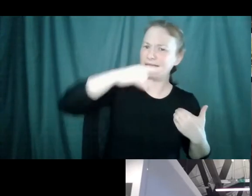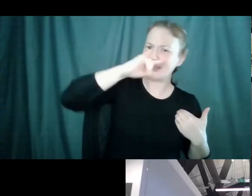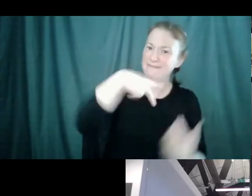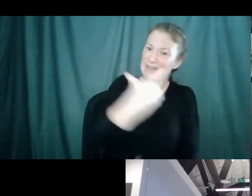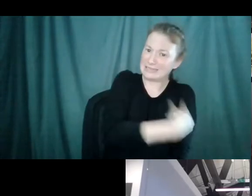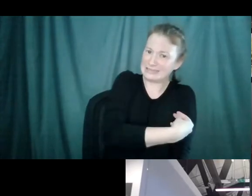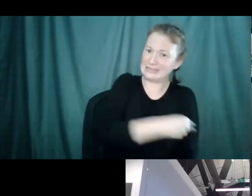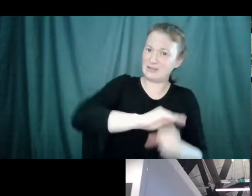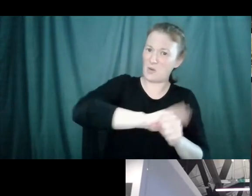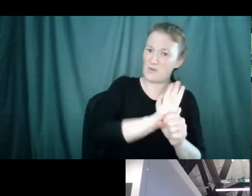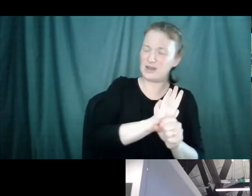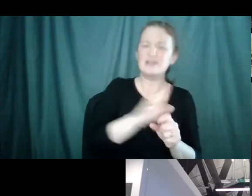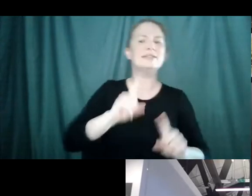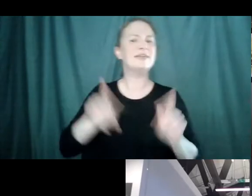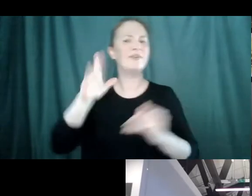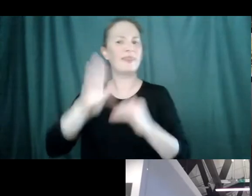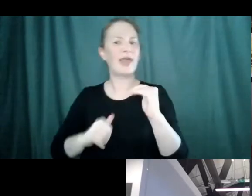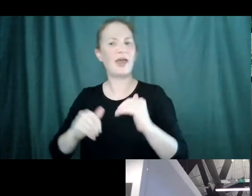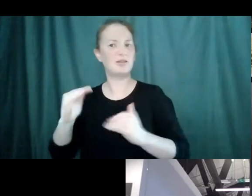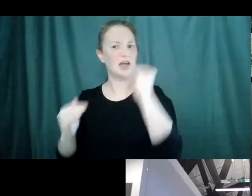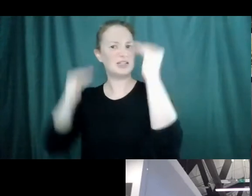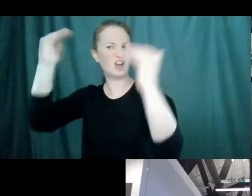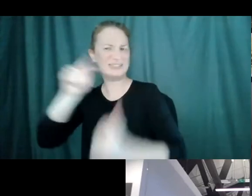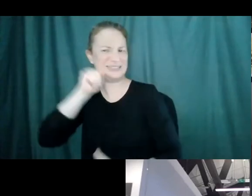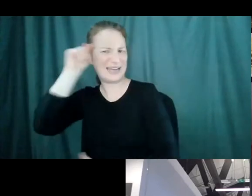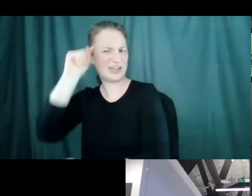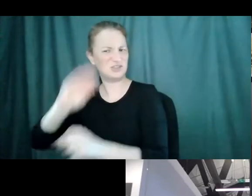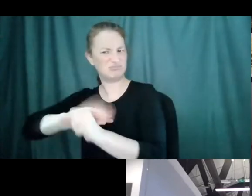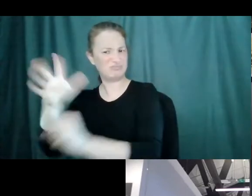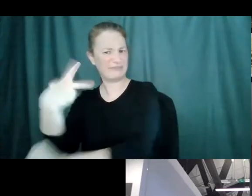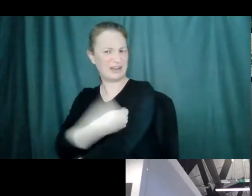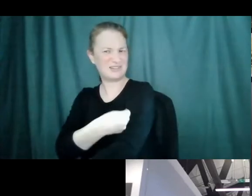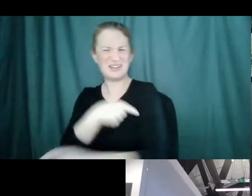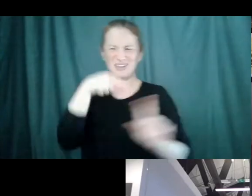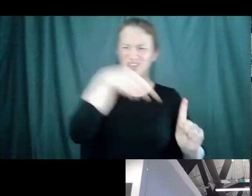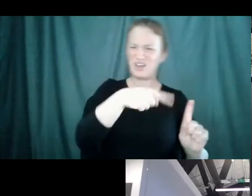from adults and teens get, and why did it take so long to get it approved for kids?